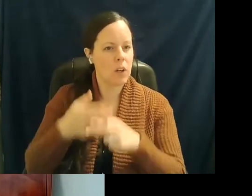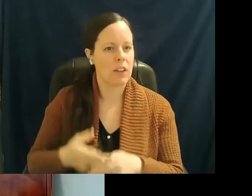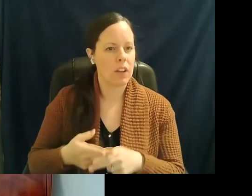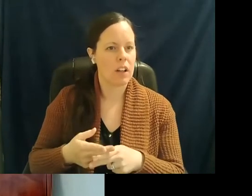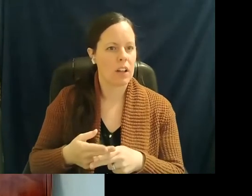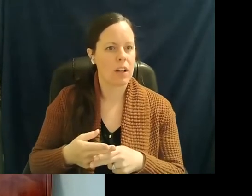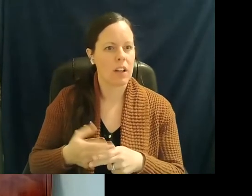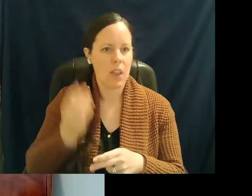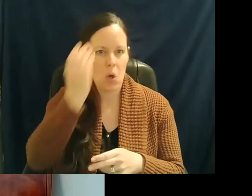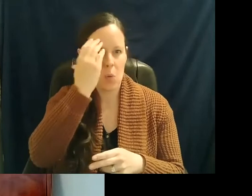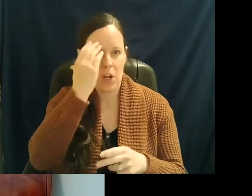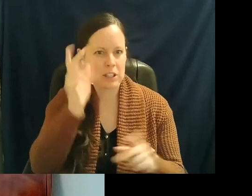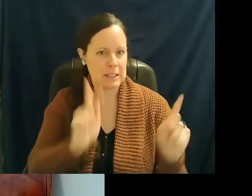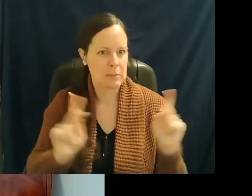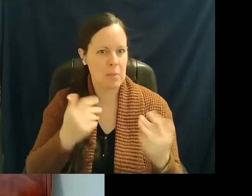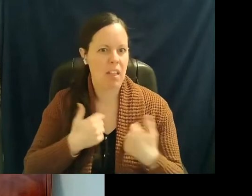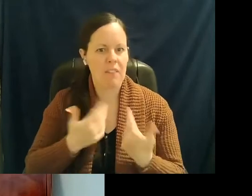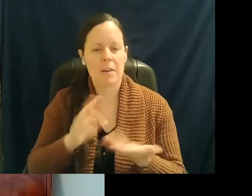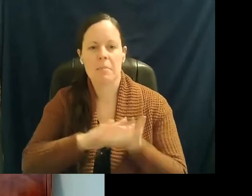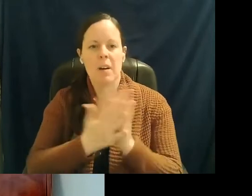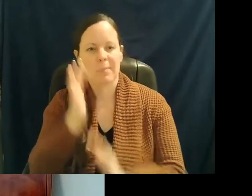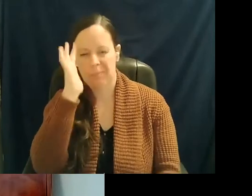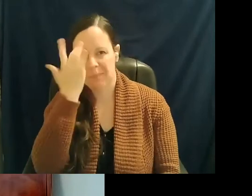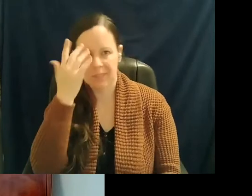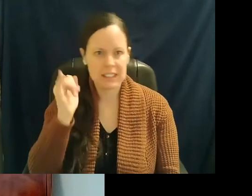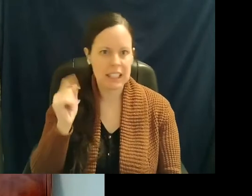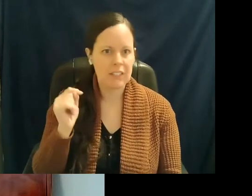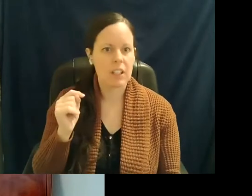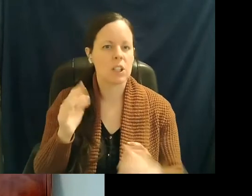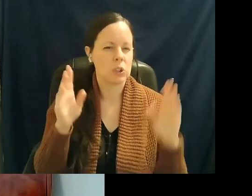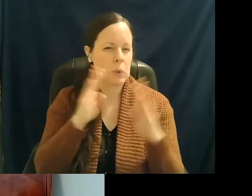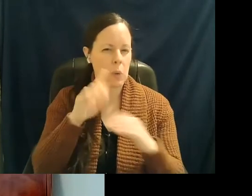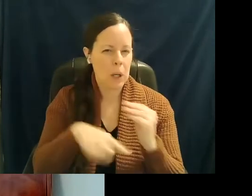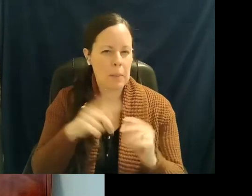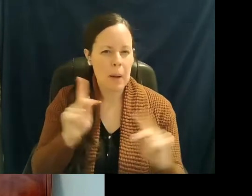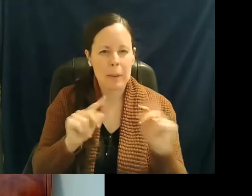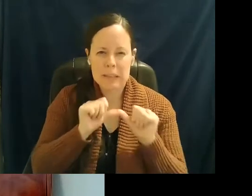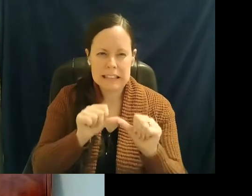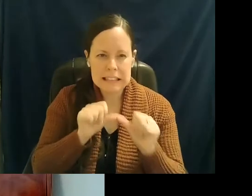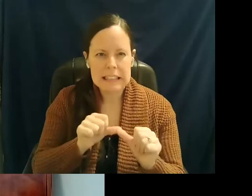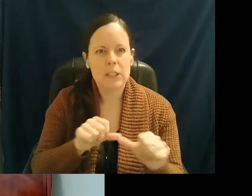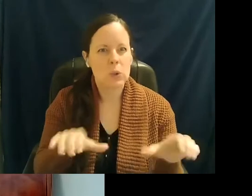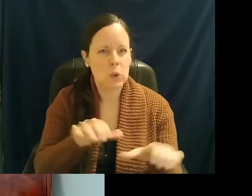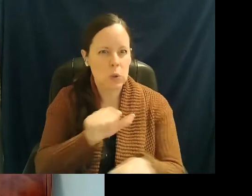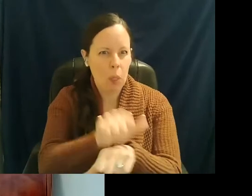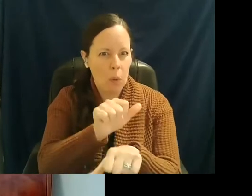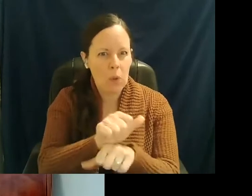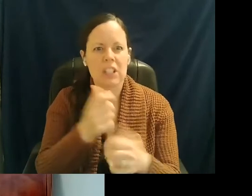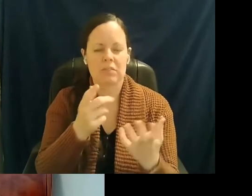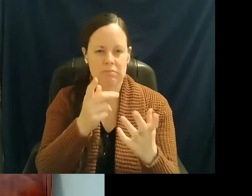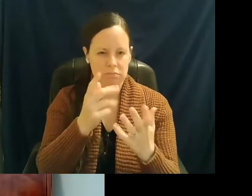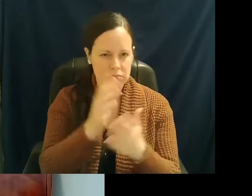people have and they're just kind of tired of it. But so we worry about people staying diligent and that's just as much as my employees and